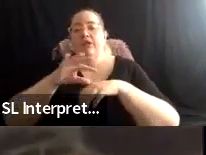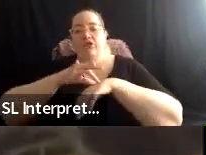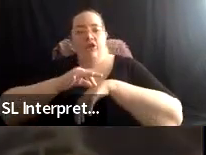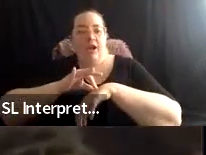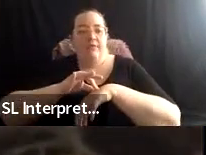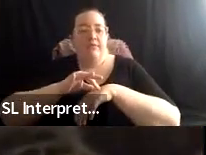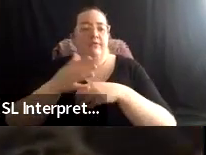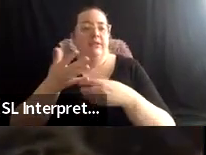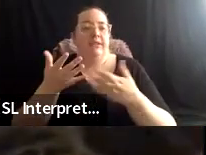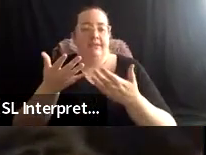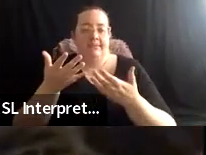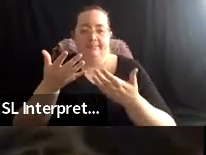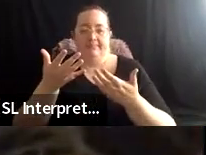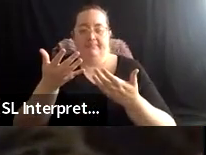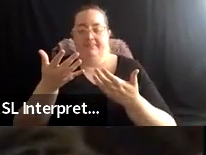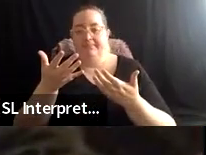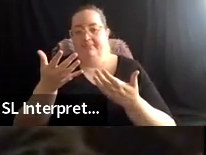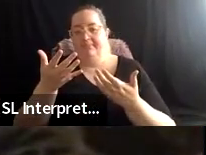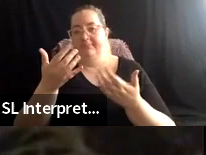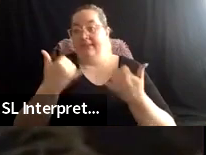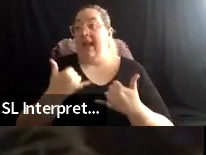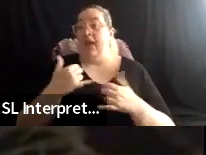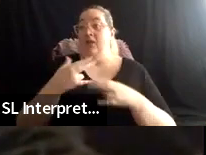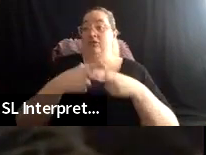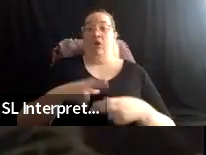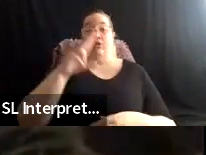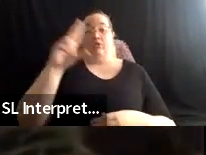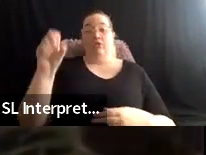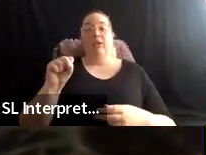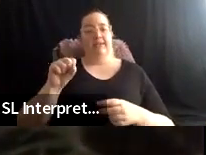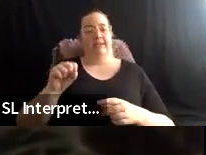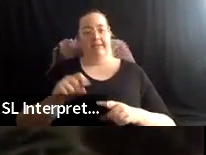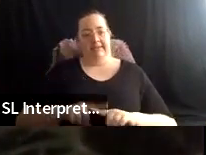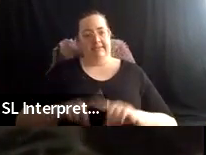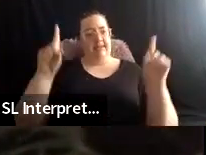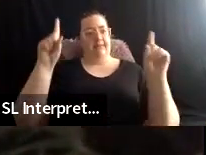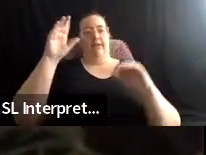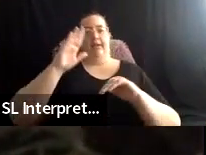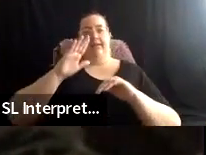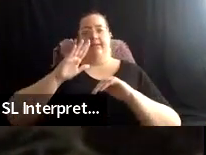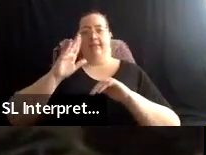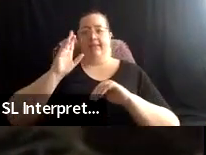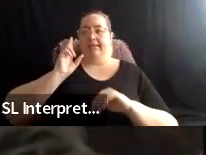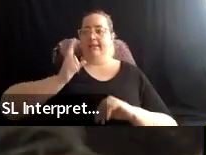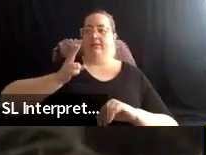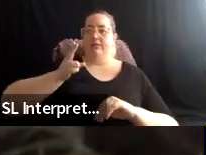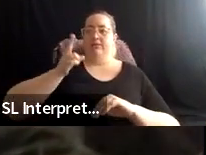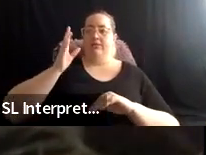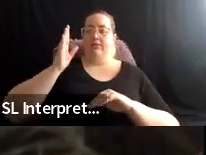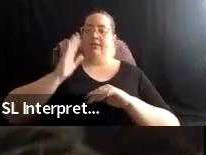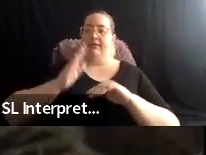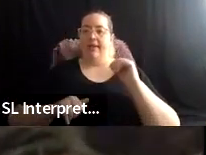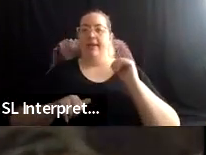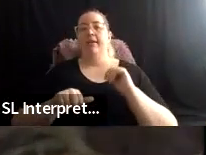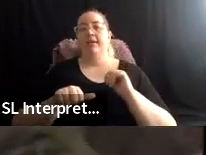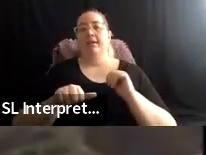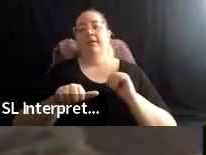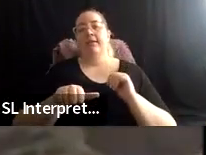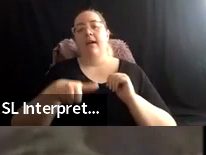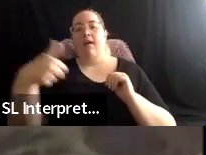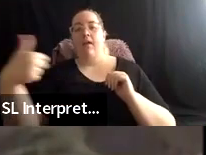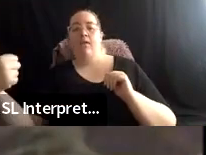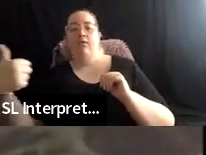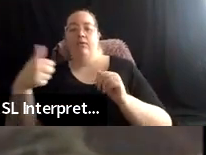limit it right now to what is called the U.S. is, is very different, it's a very different process, very different history, though there are obviously three lines, um,